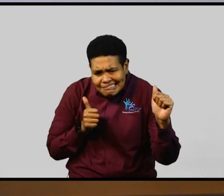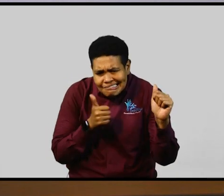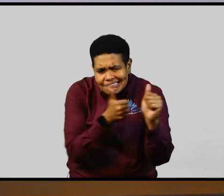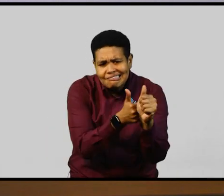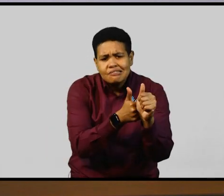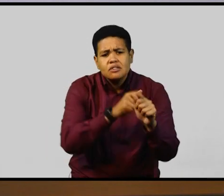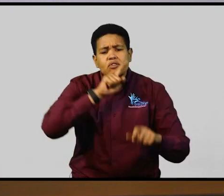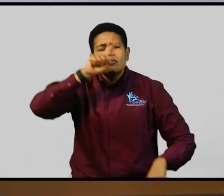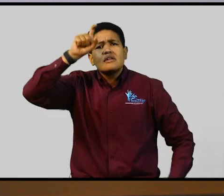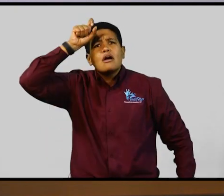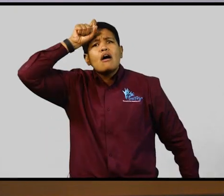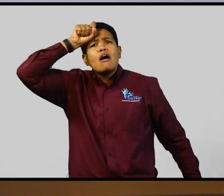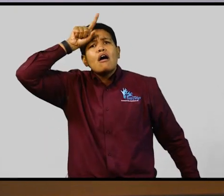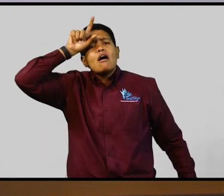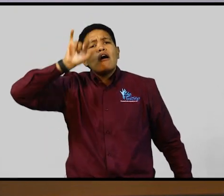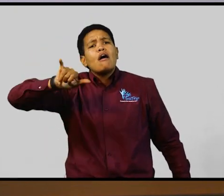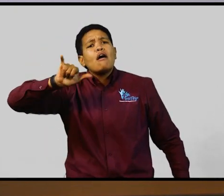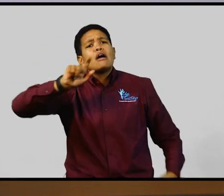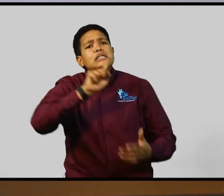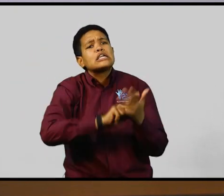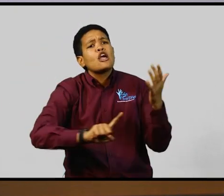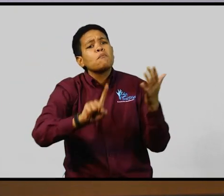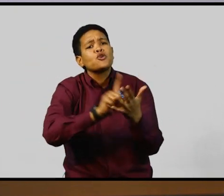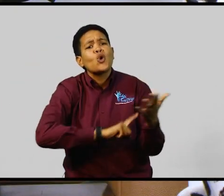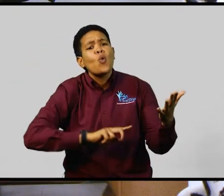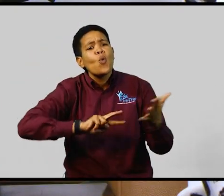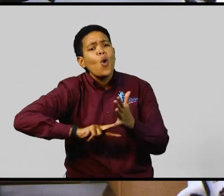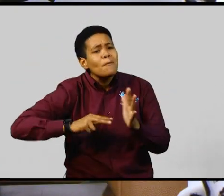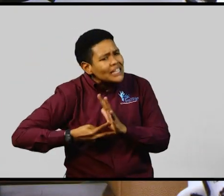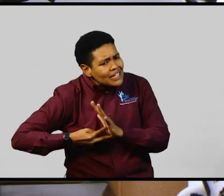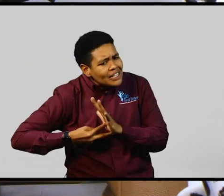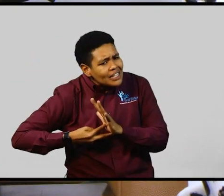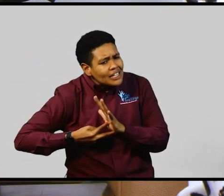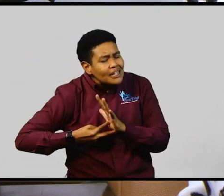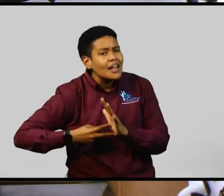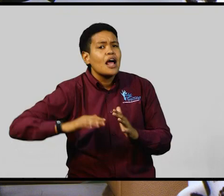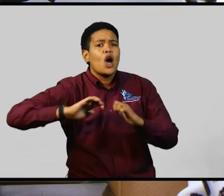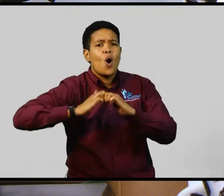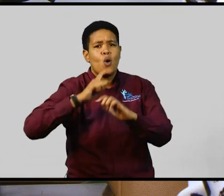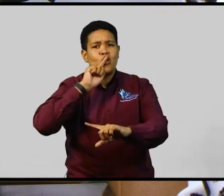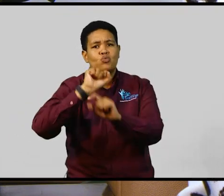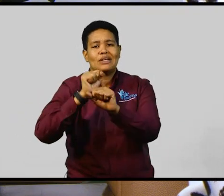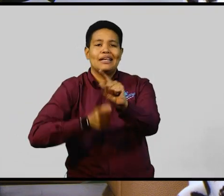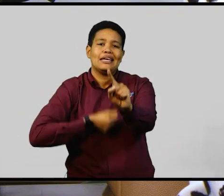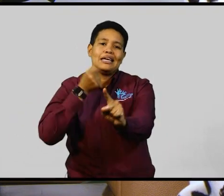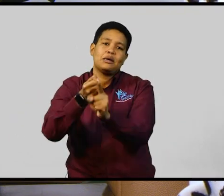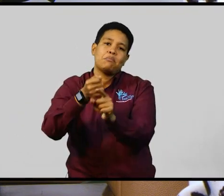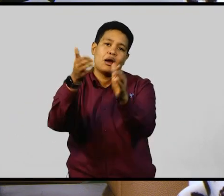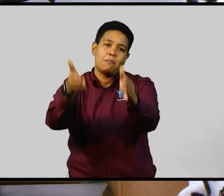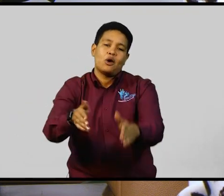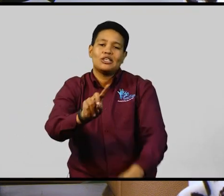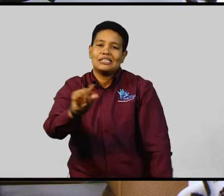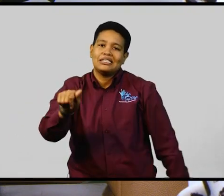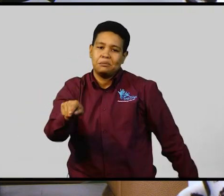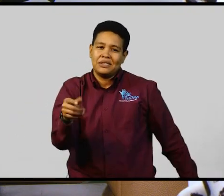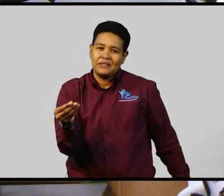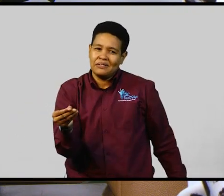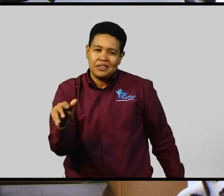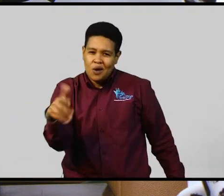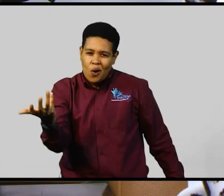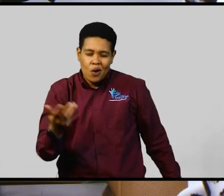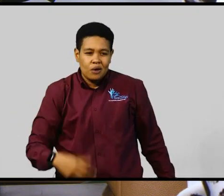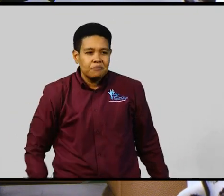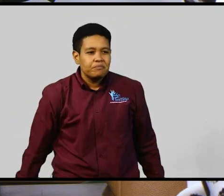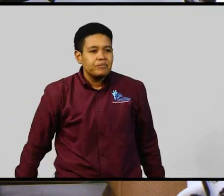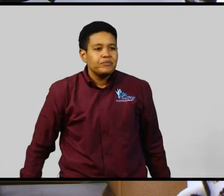what is discrimination and how it actually impacts on the person with disability. So we know that there are different